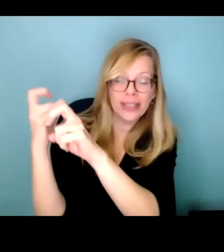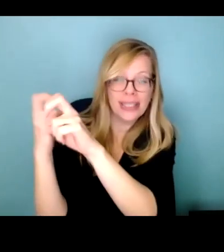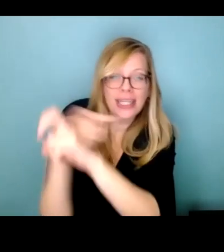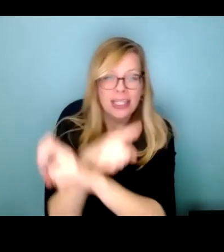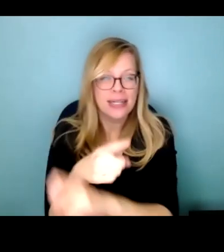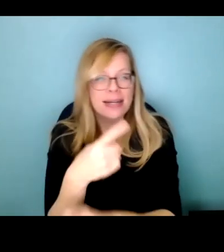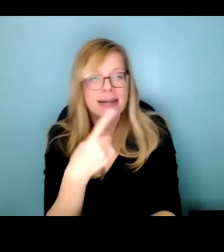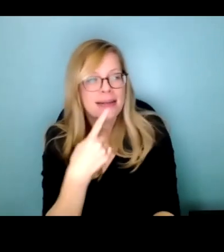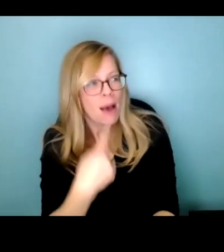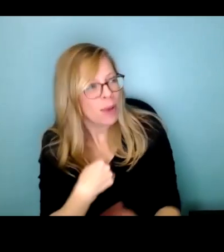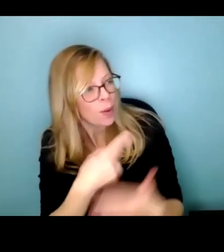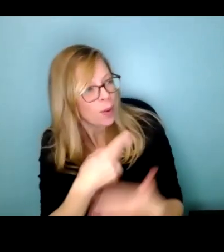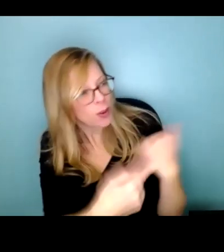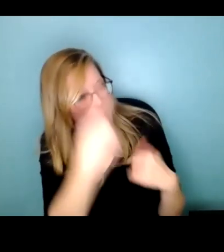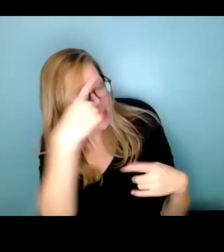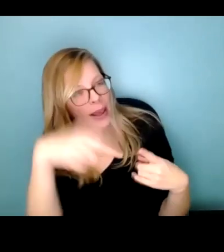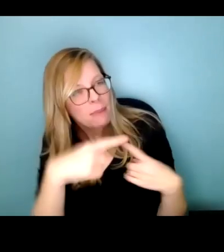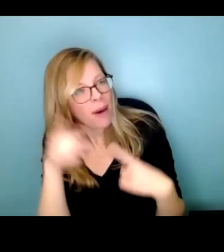that